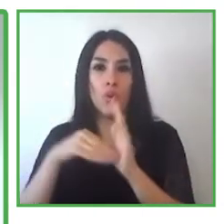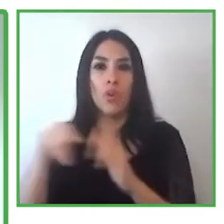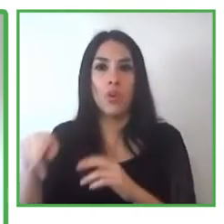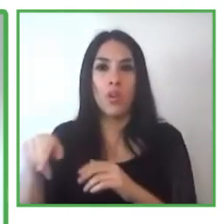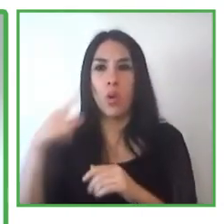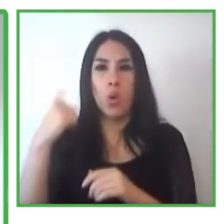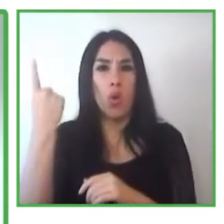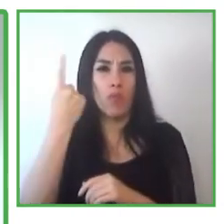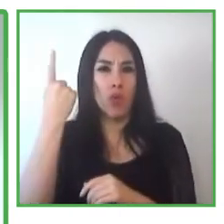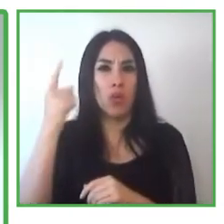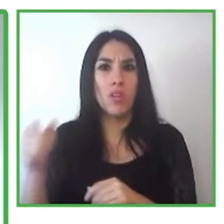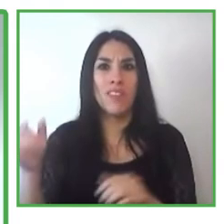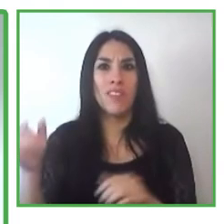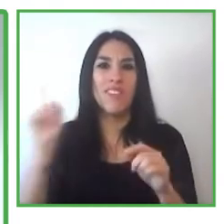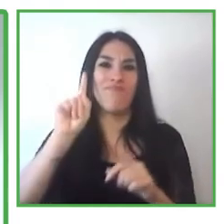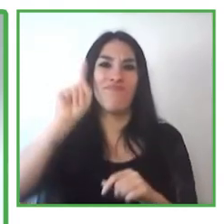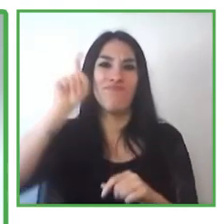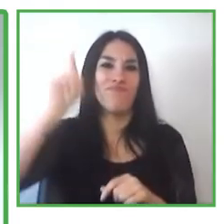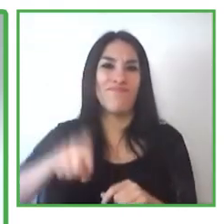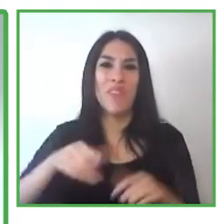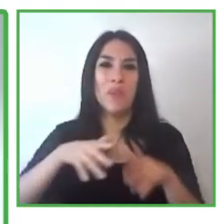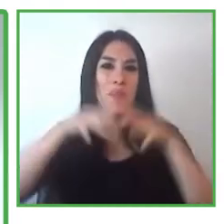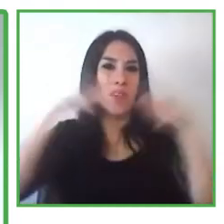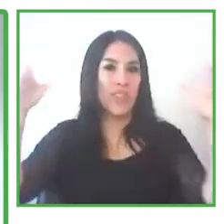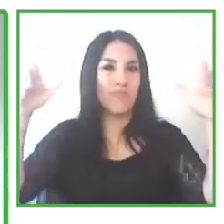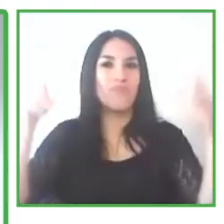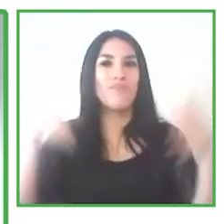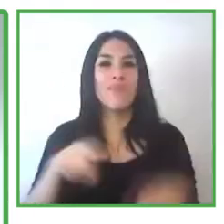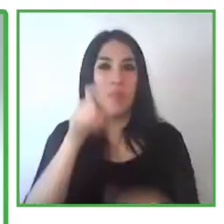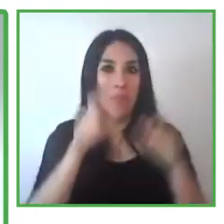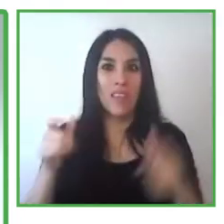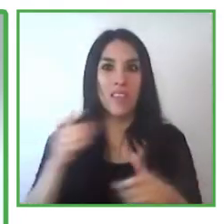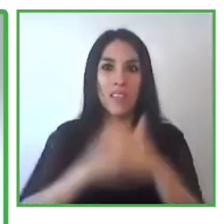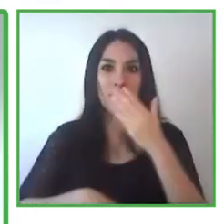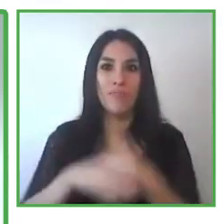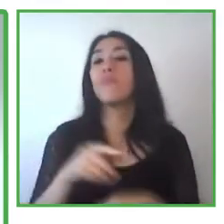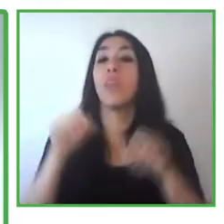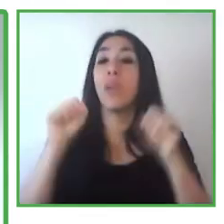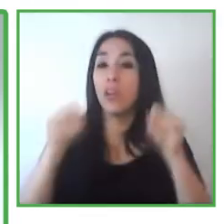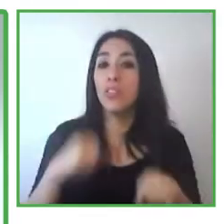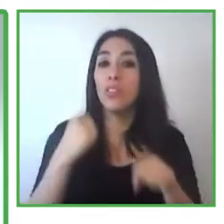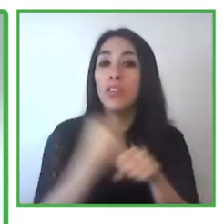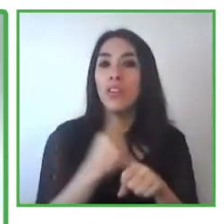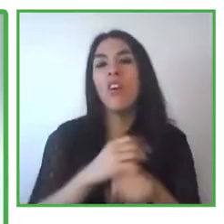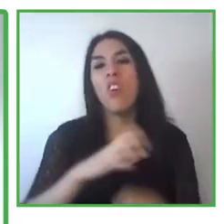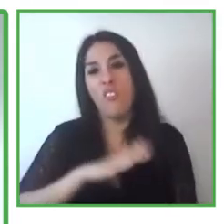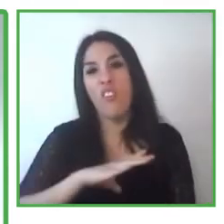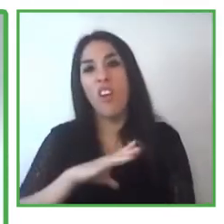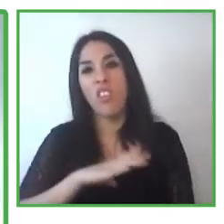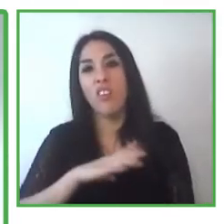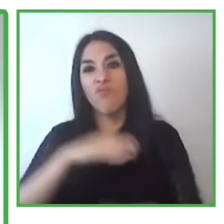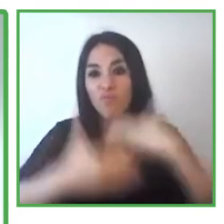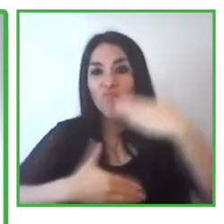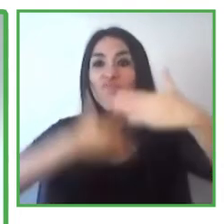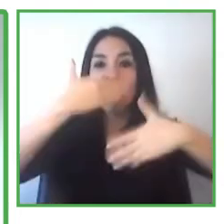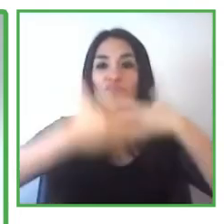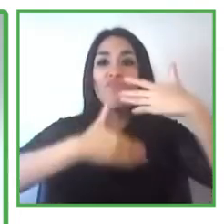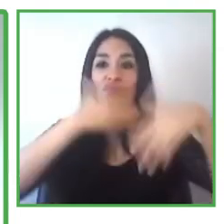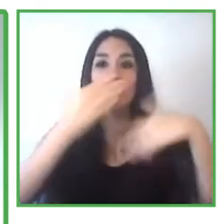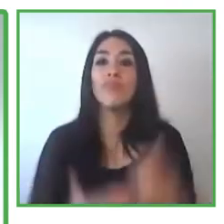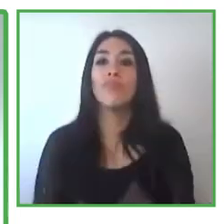we have 19 million people with disability with condition